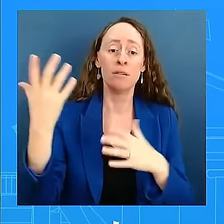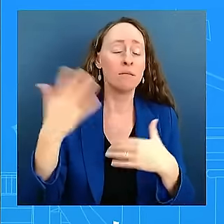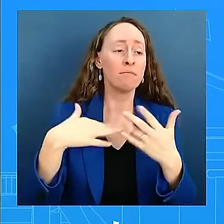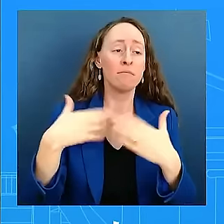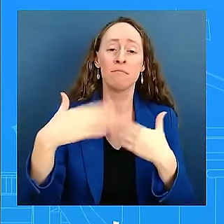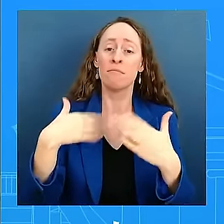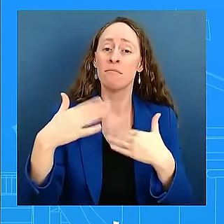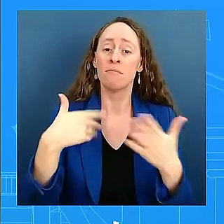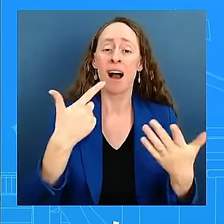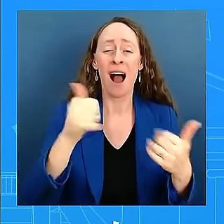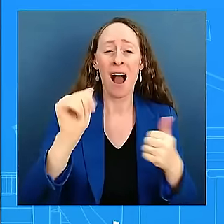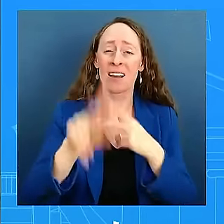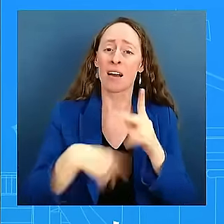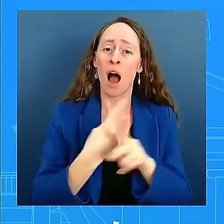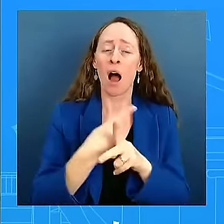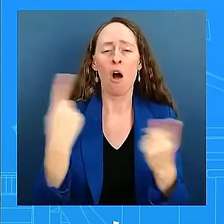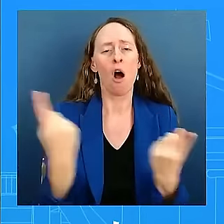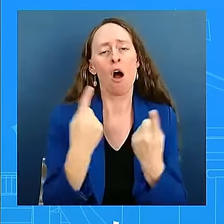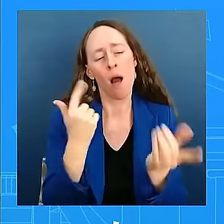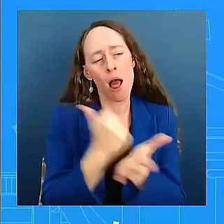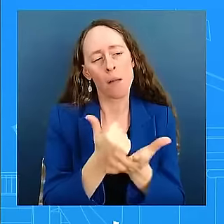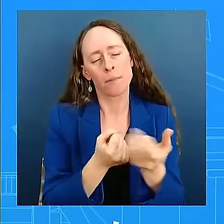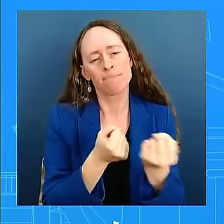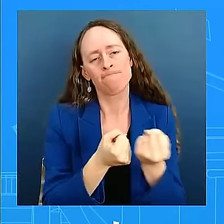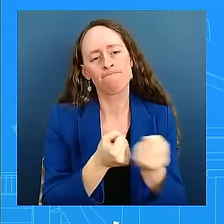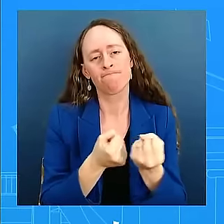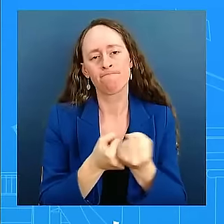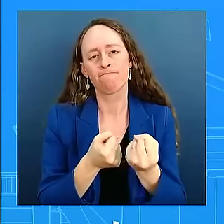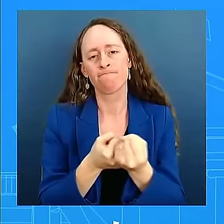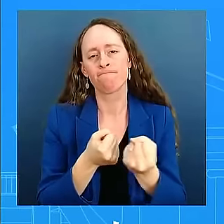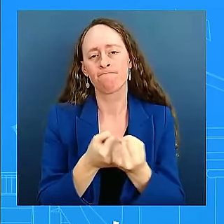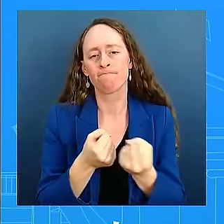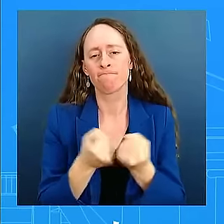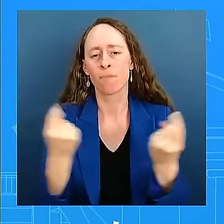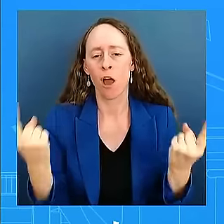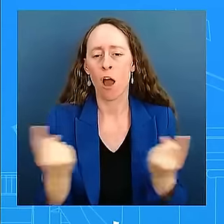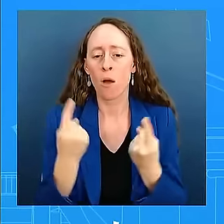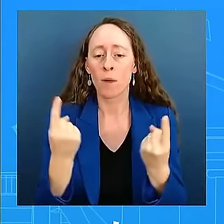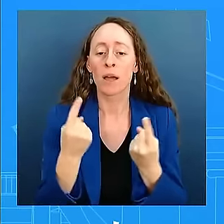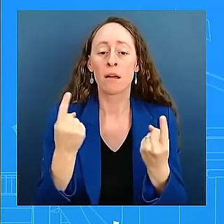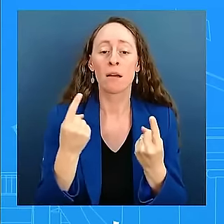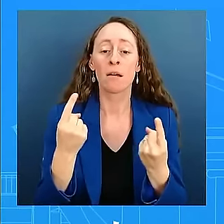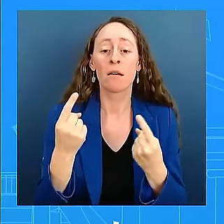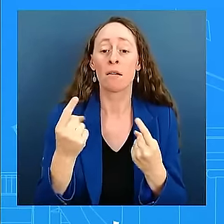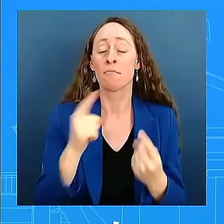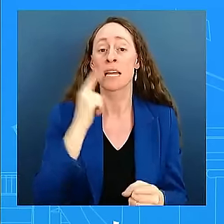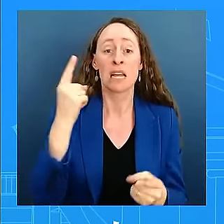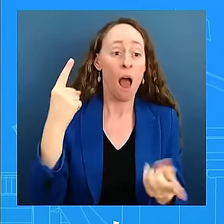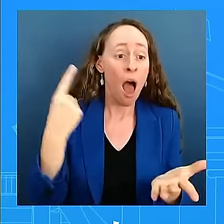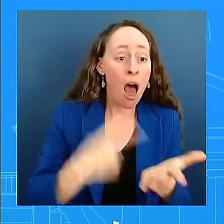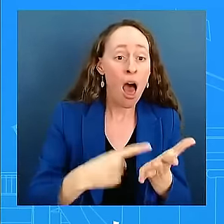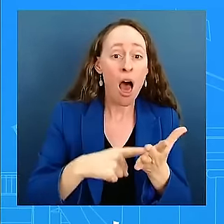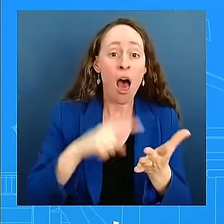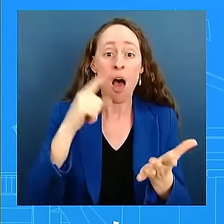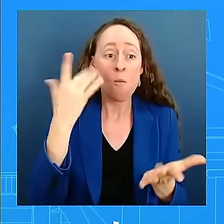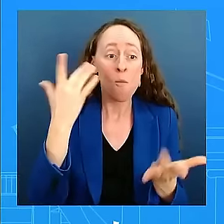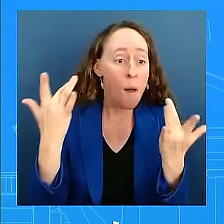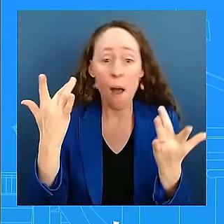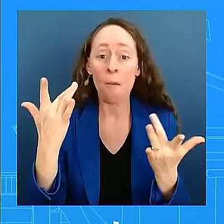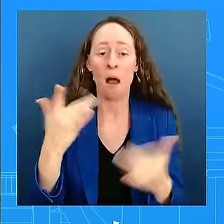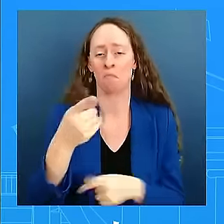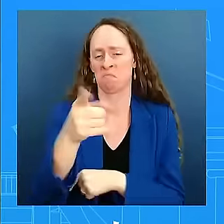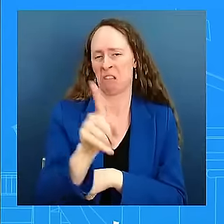And anything else, I would have to leave it to the Governor, to his actions, to how he wants to move forward in this.